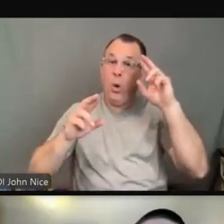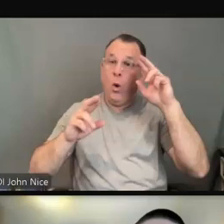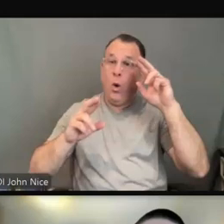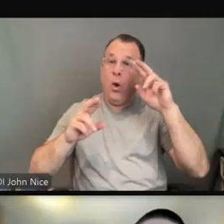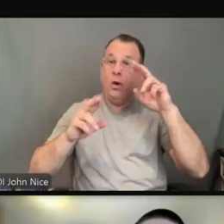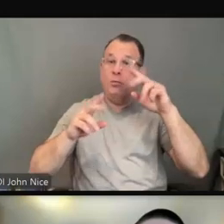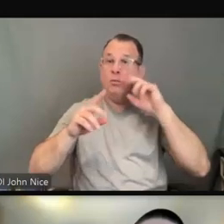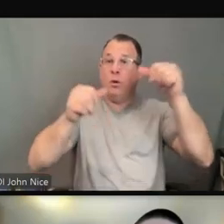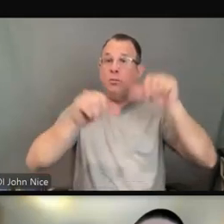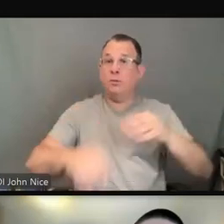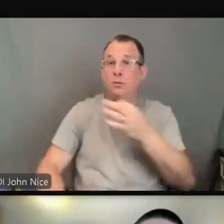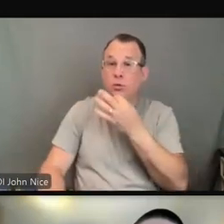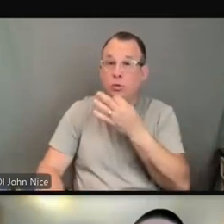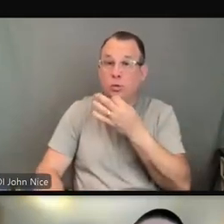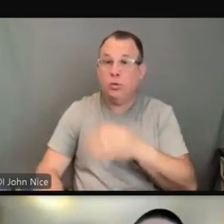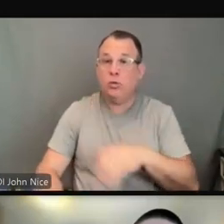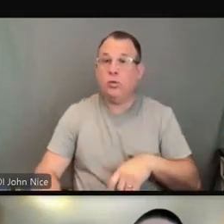Thank you all for joining us.